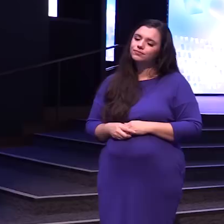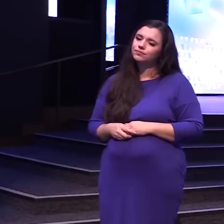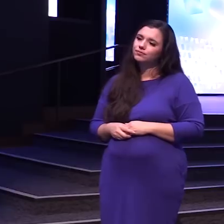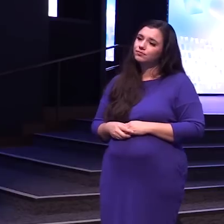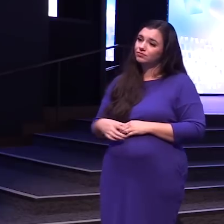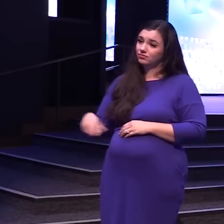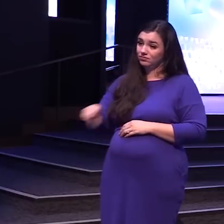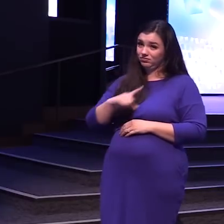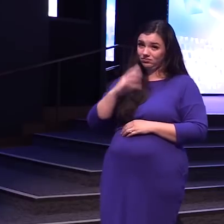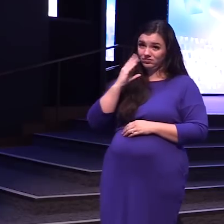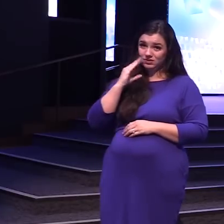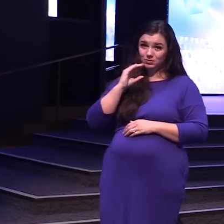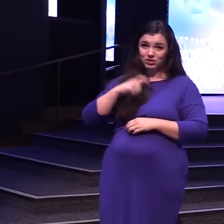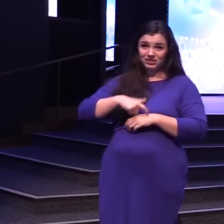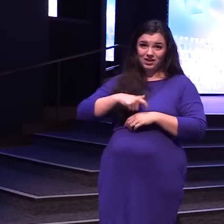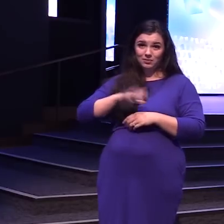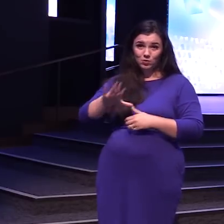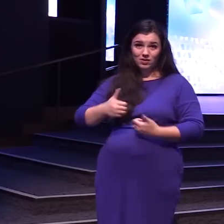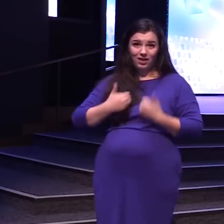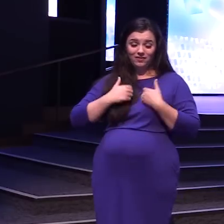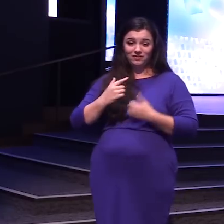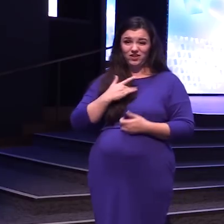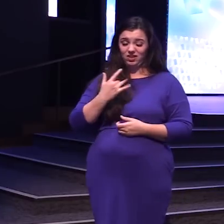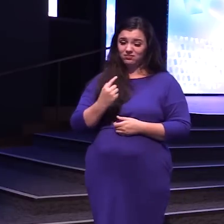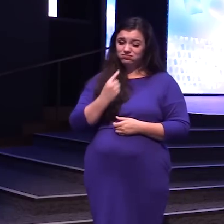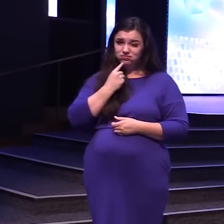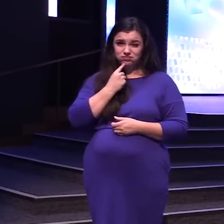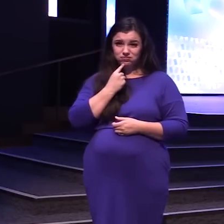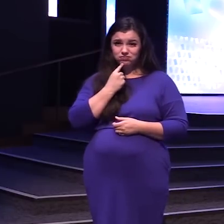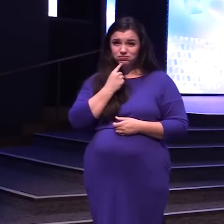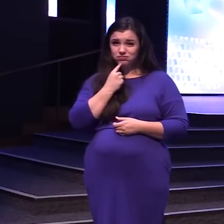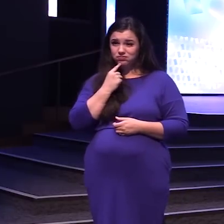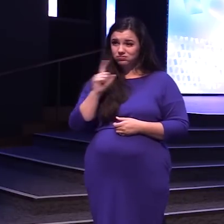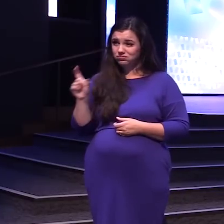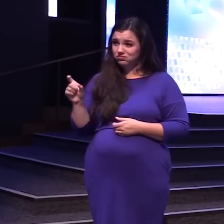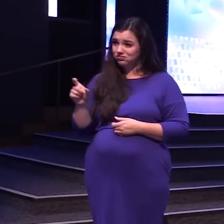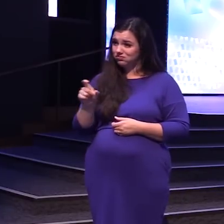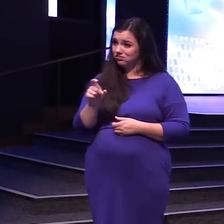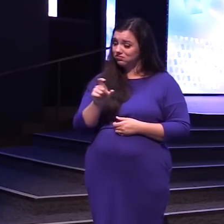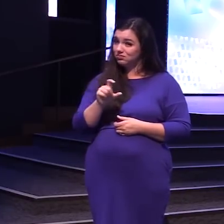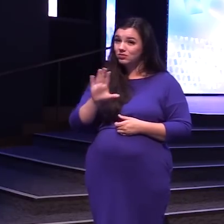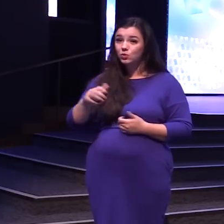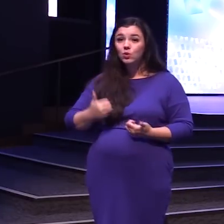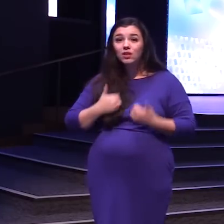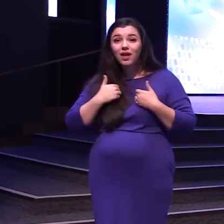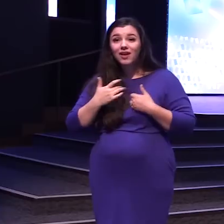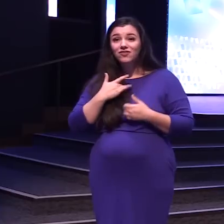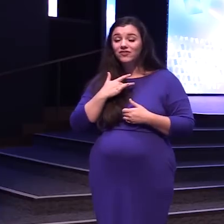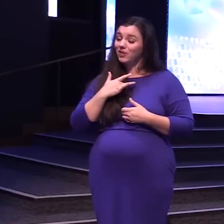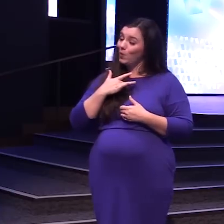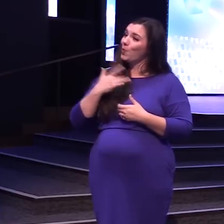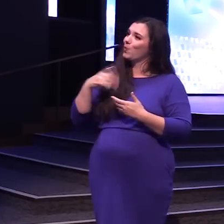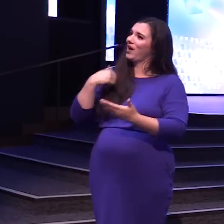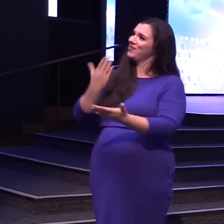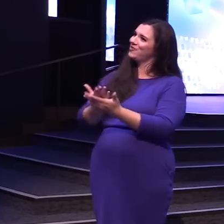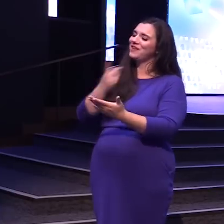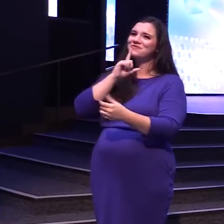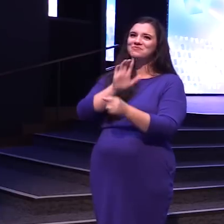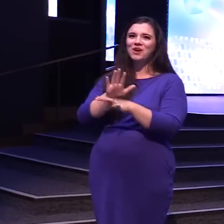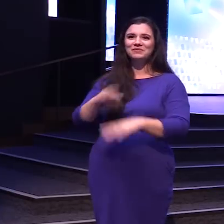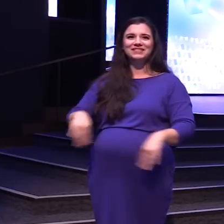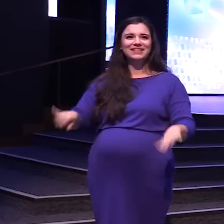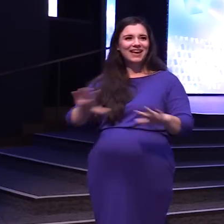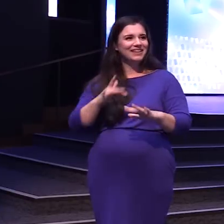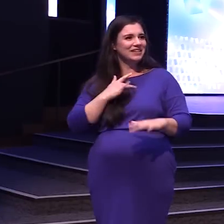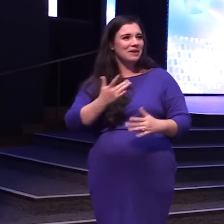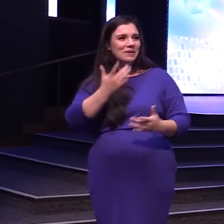Have you ever had A time of Disappointment Have you ever Had a time When you were like I'm in the Promised land I am